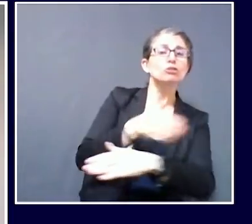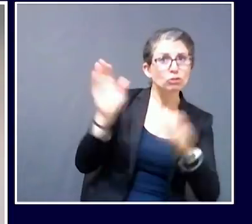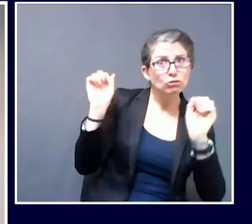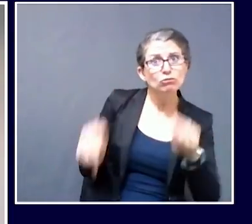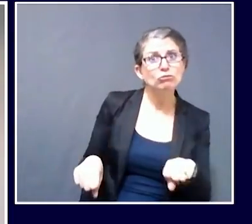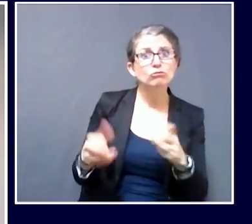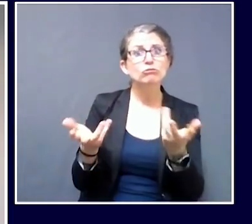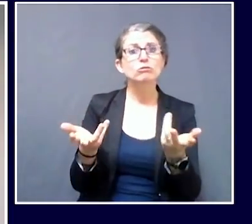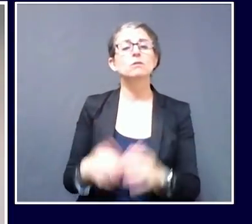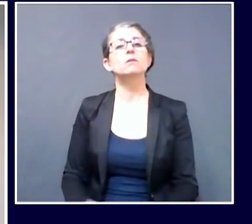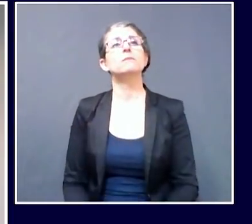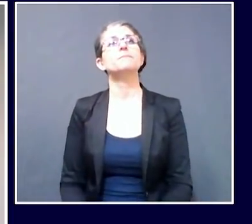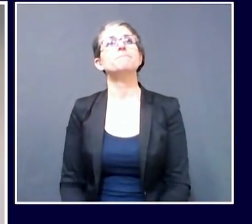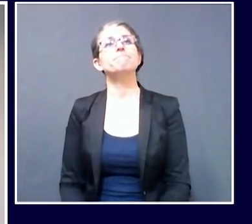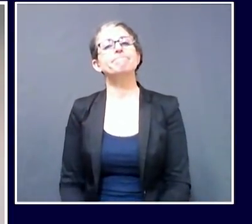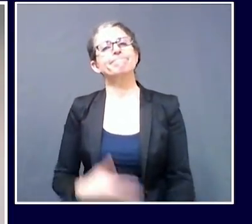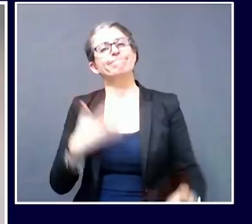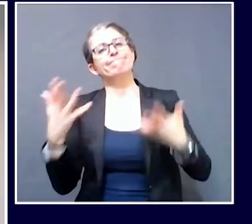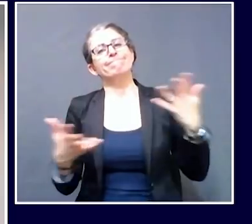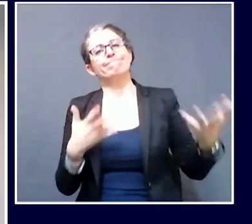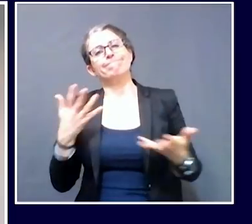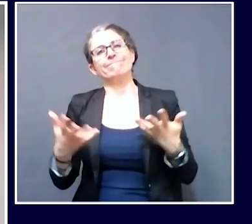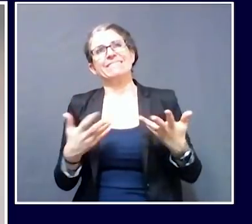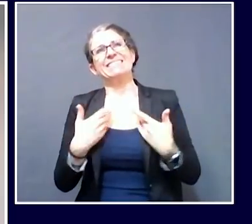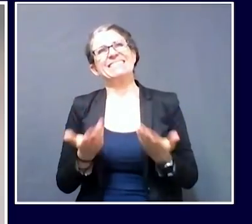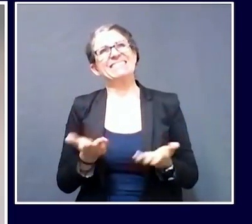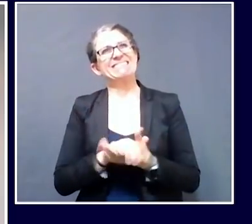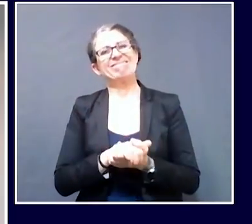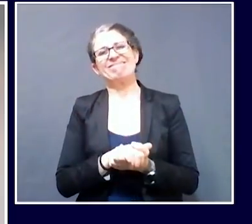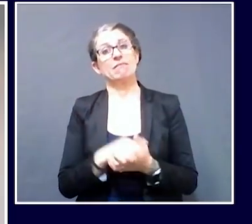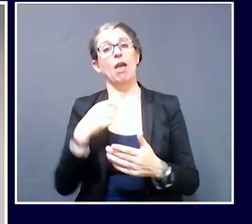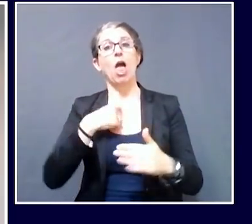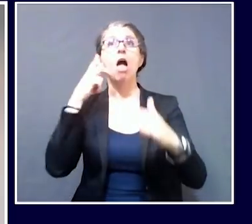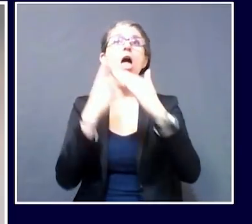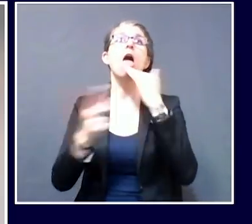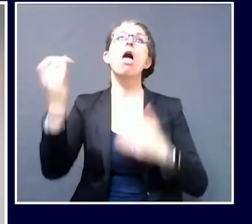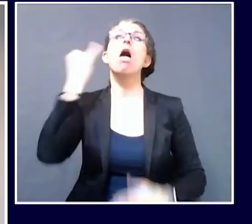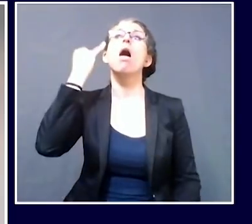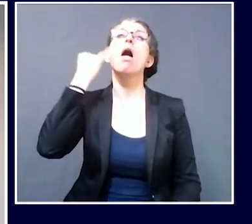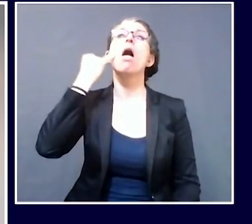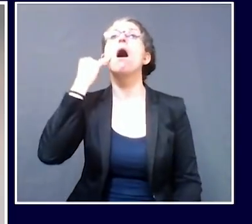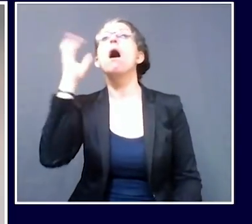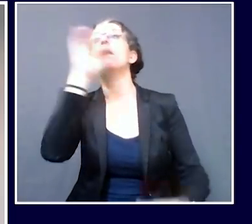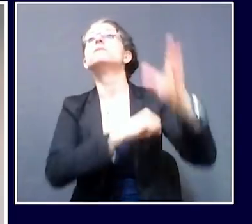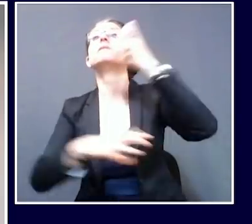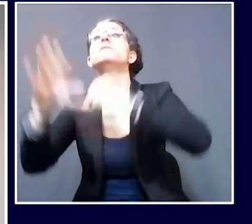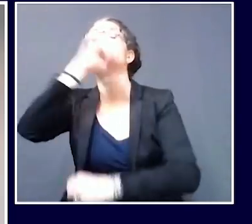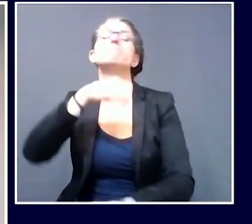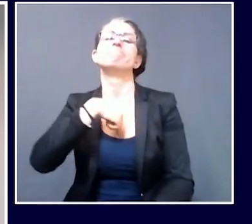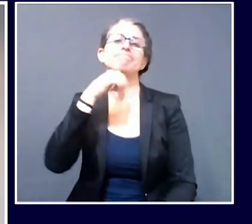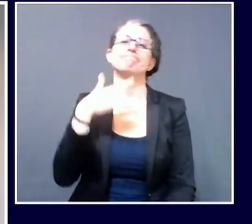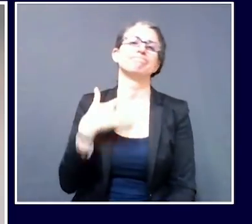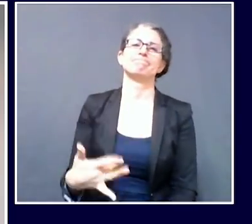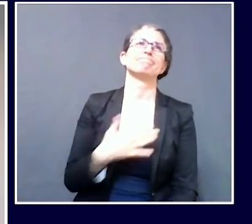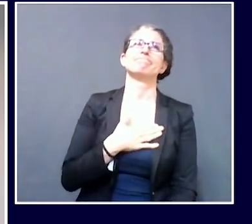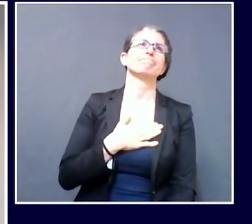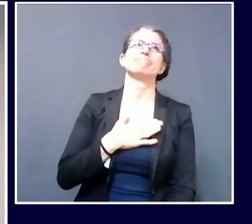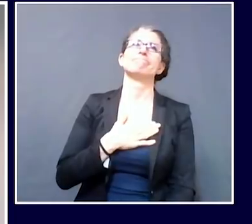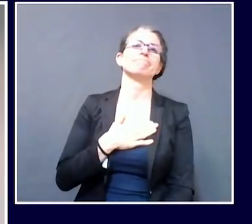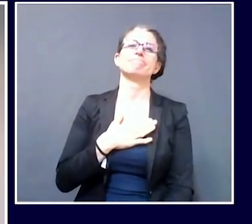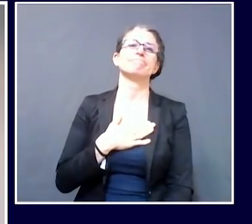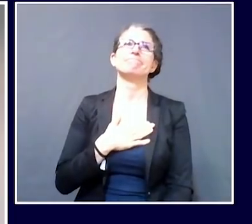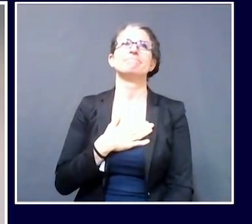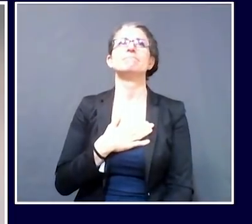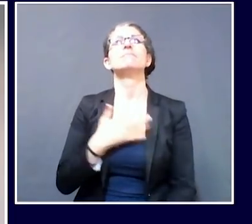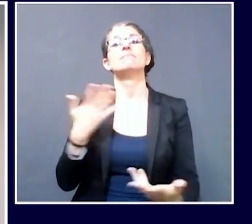might look like, let alone how we might interpret them. No two gatherings are the same. And so what we would really want to do is